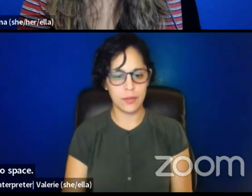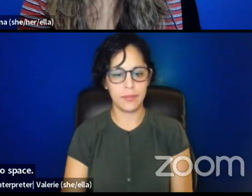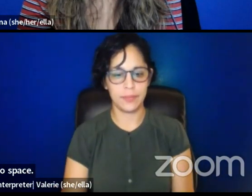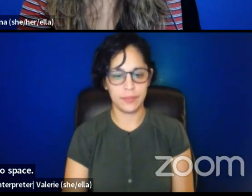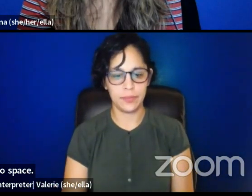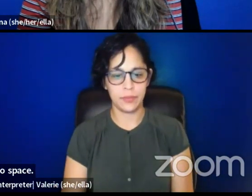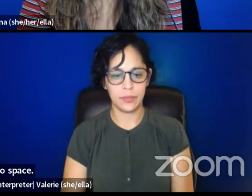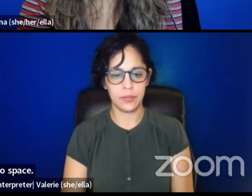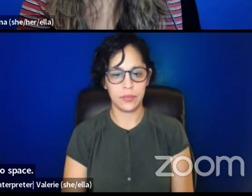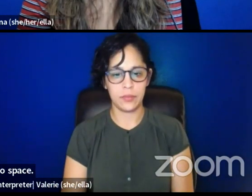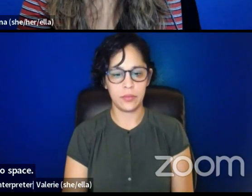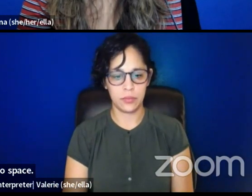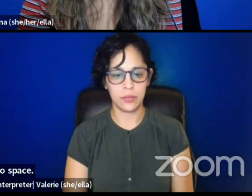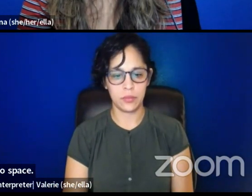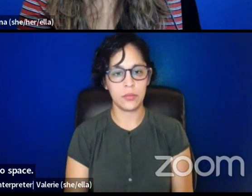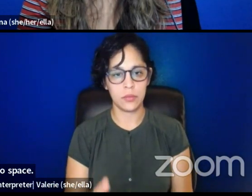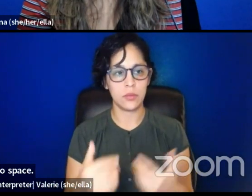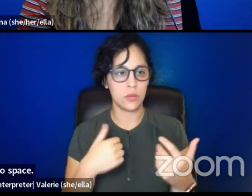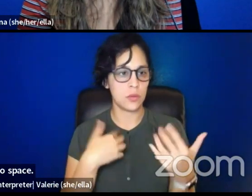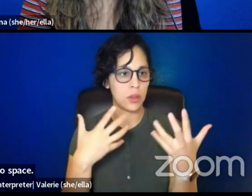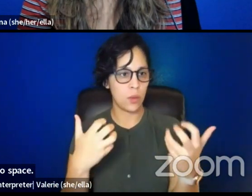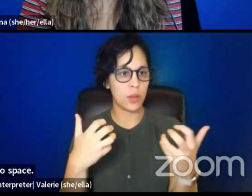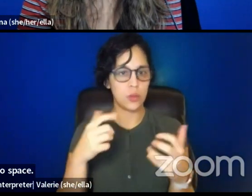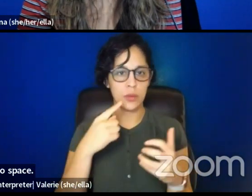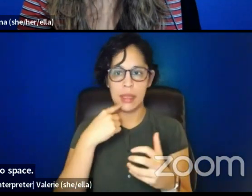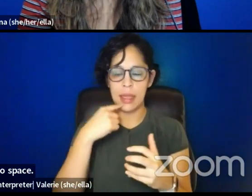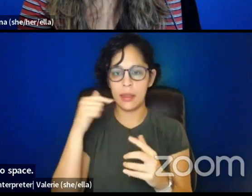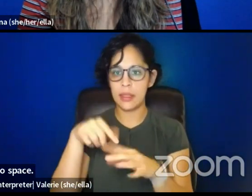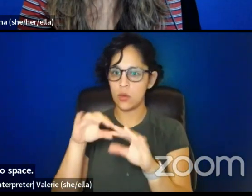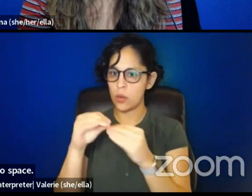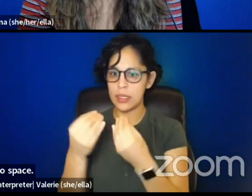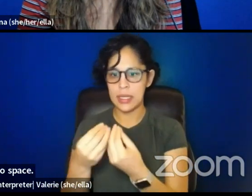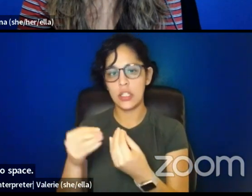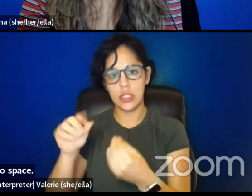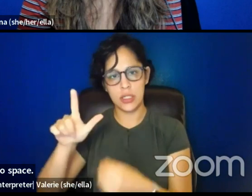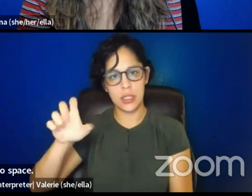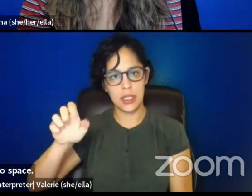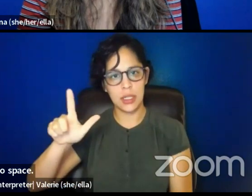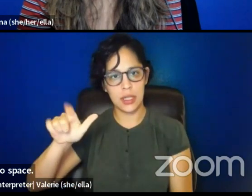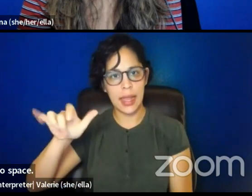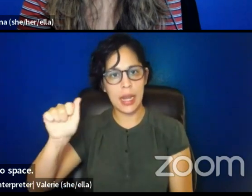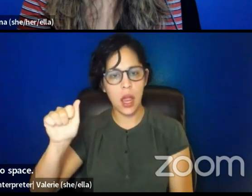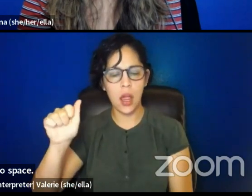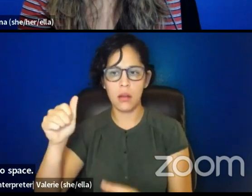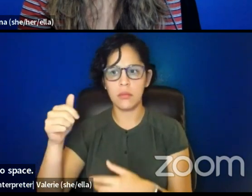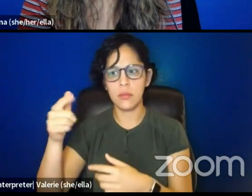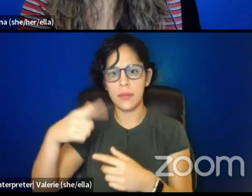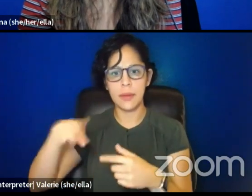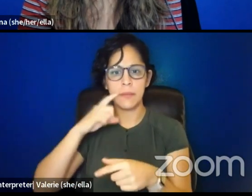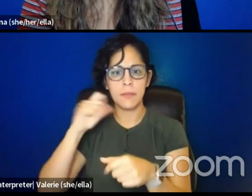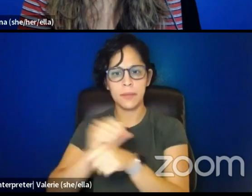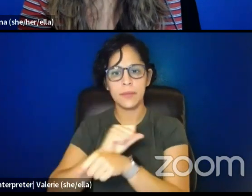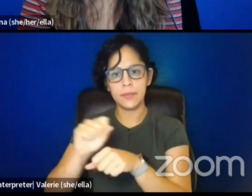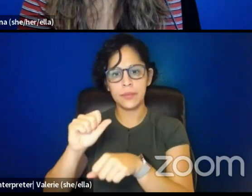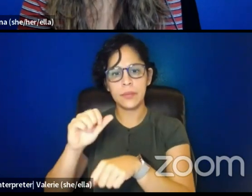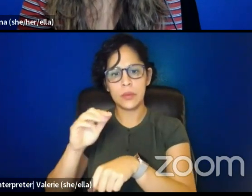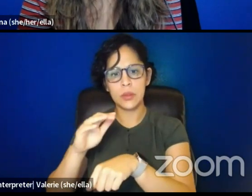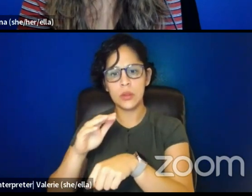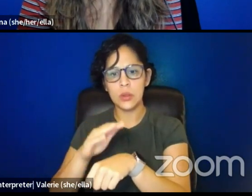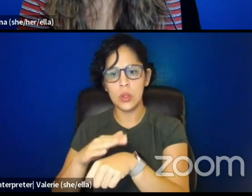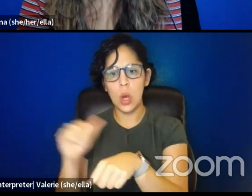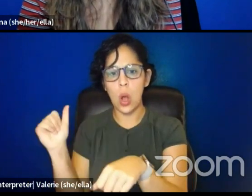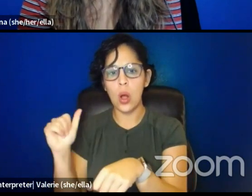uh, call in organizations to say they are committed to EDI and may not recognize caregiver access as part of that. Yes,